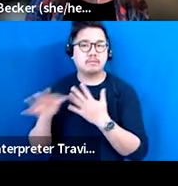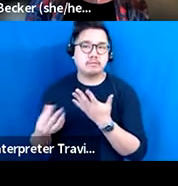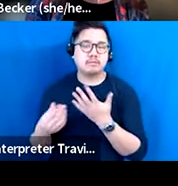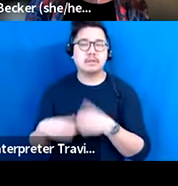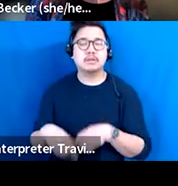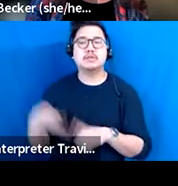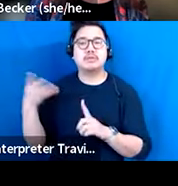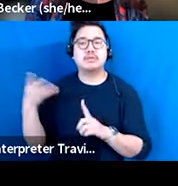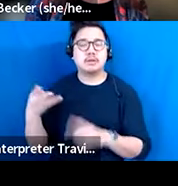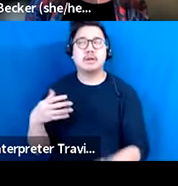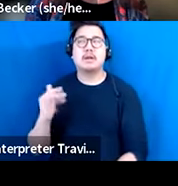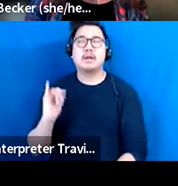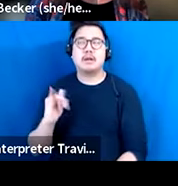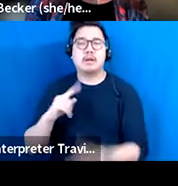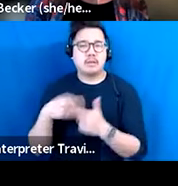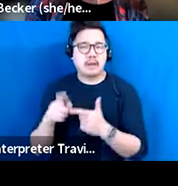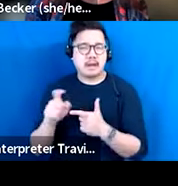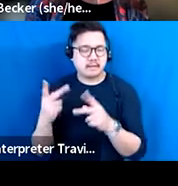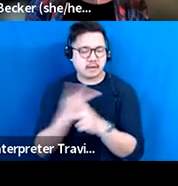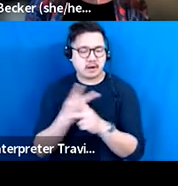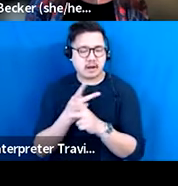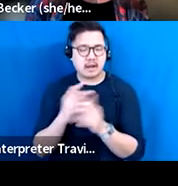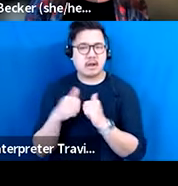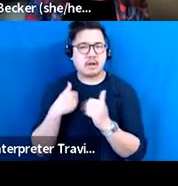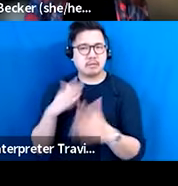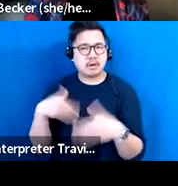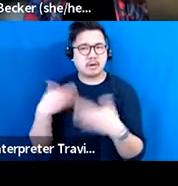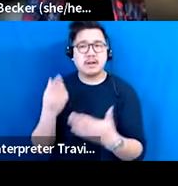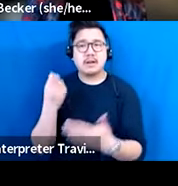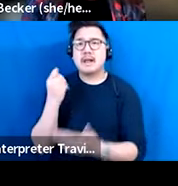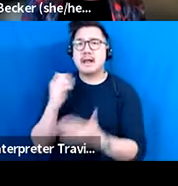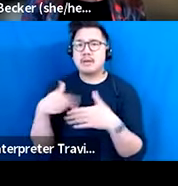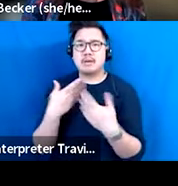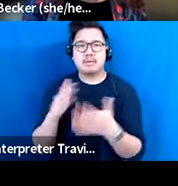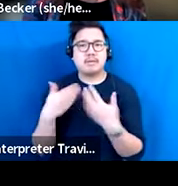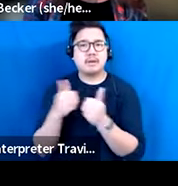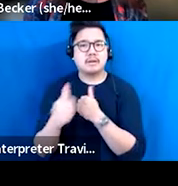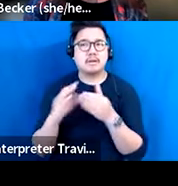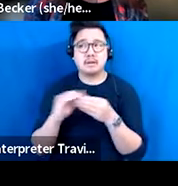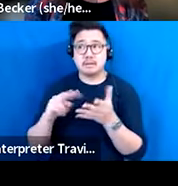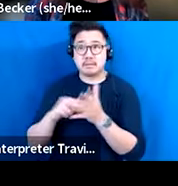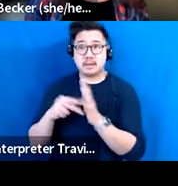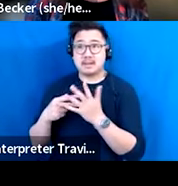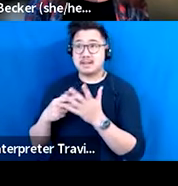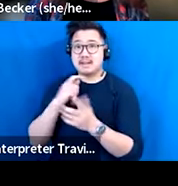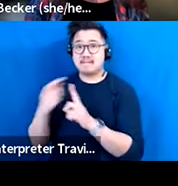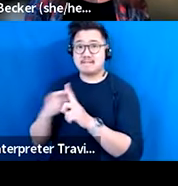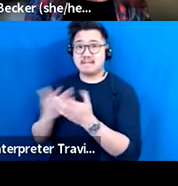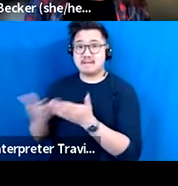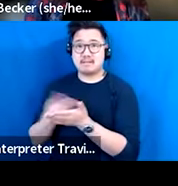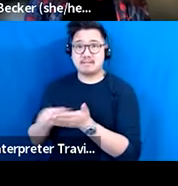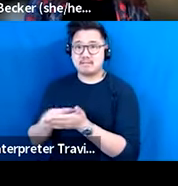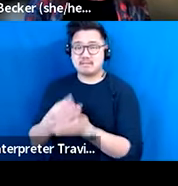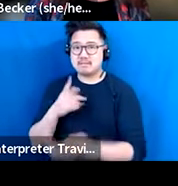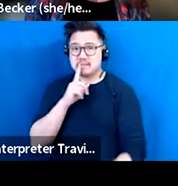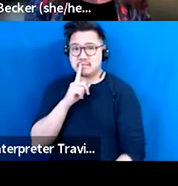that? Because it's not going to be through earned revenue. So then how do we do that? And what